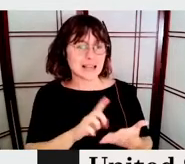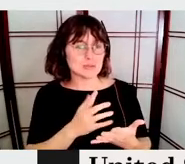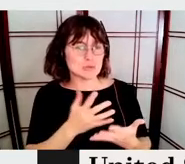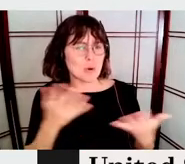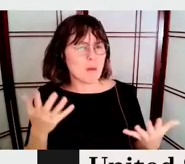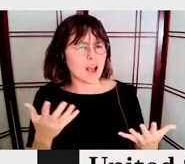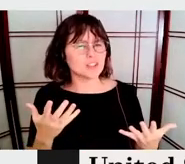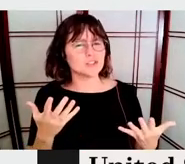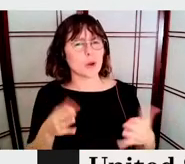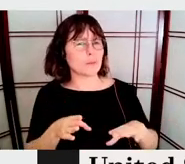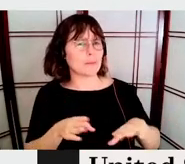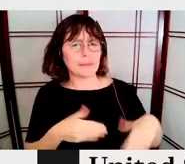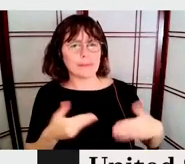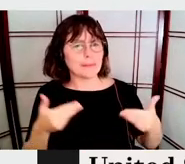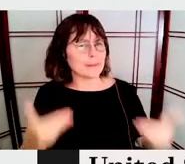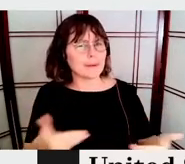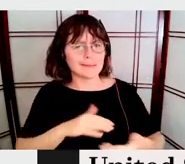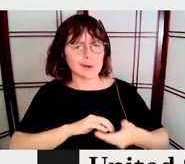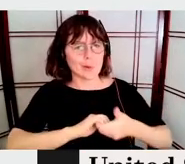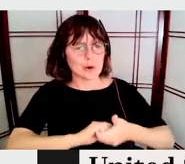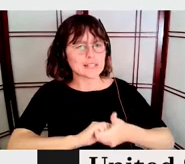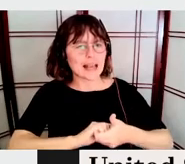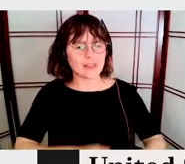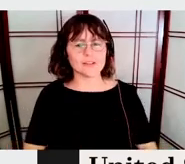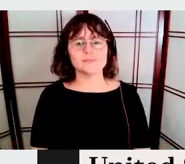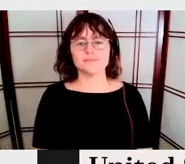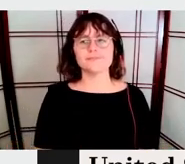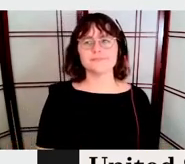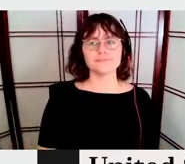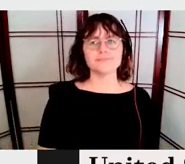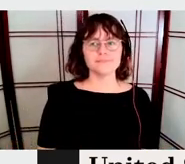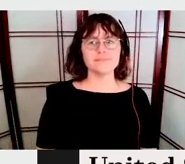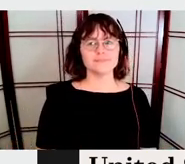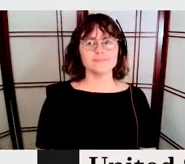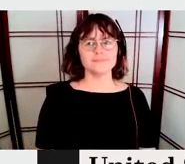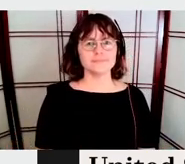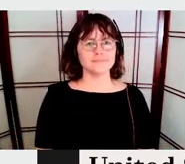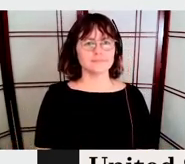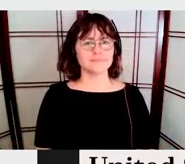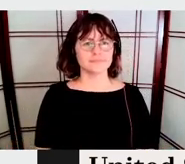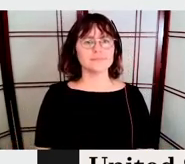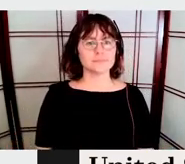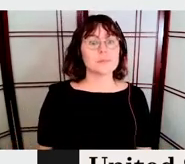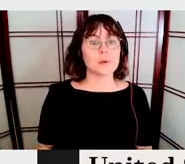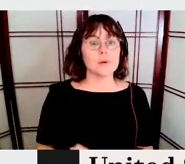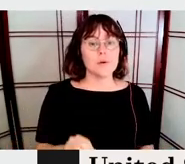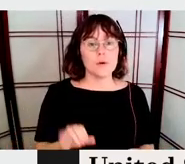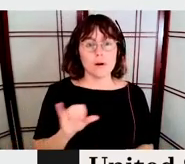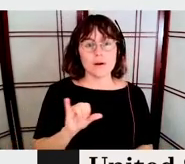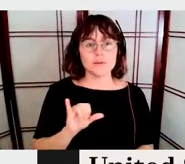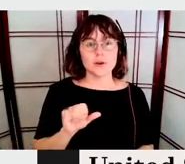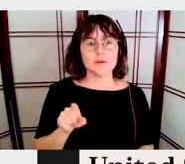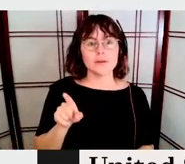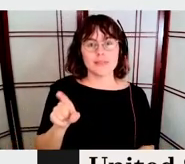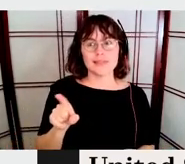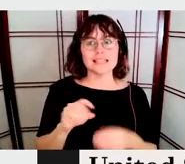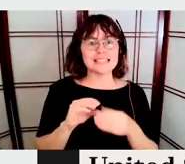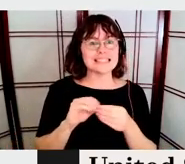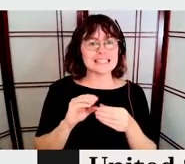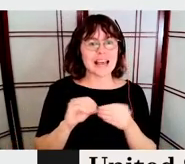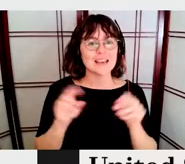let's work together. And something that also, um, I want to, to talk about, this says, is my Bodoni.